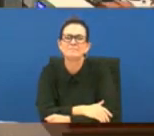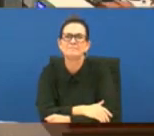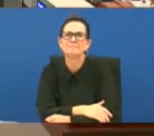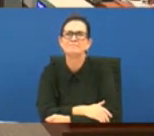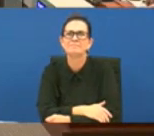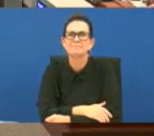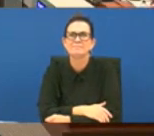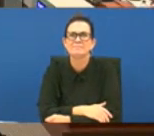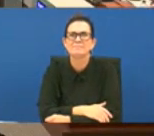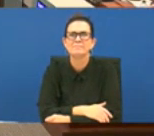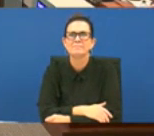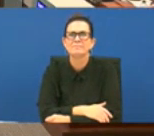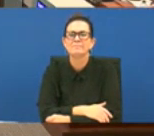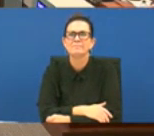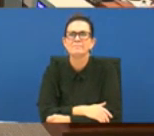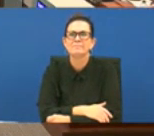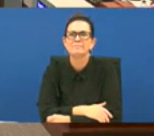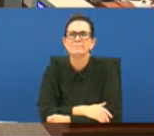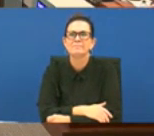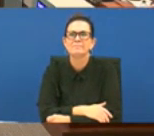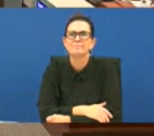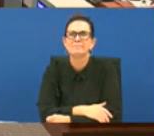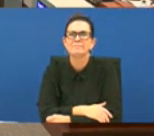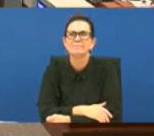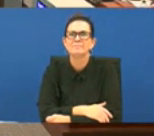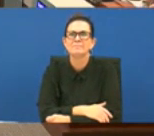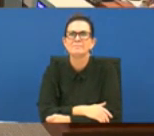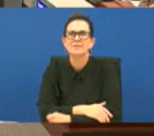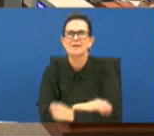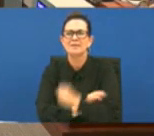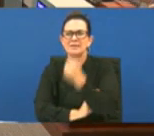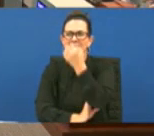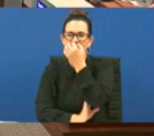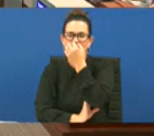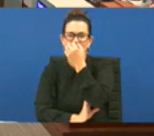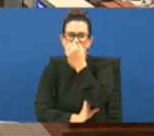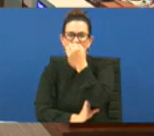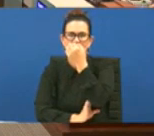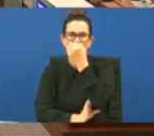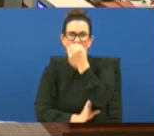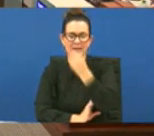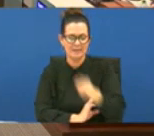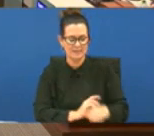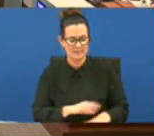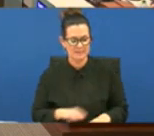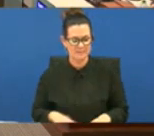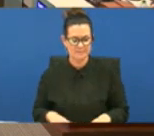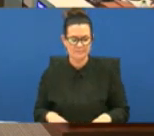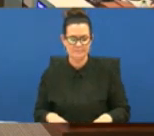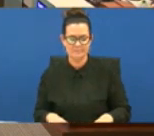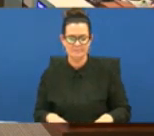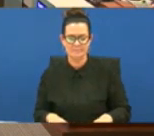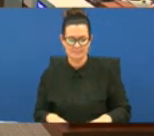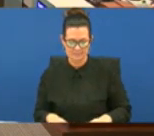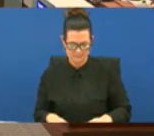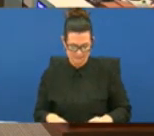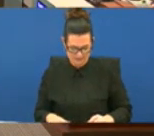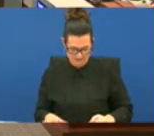wishing to speak on item 108 thank you for the report council members oh